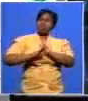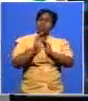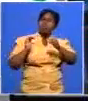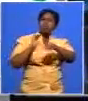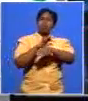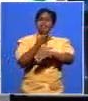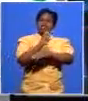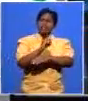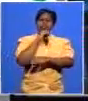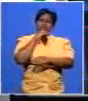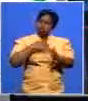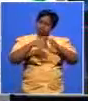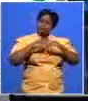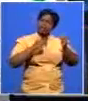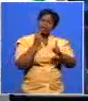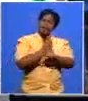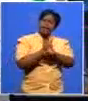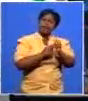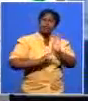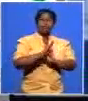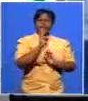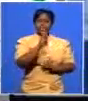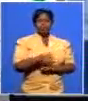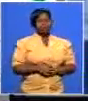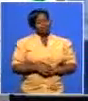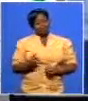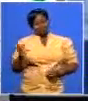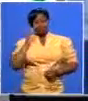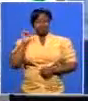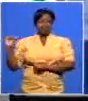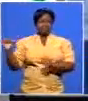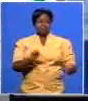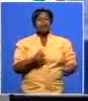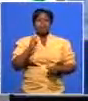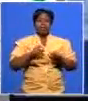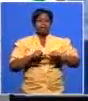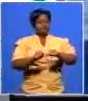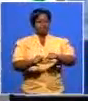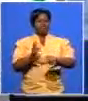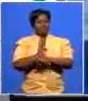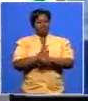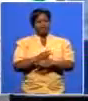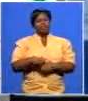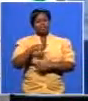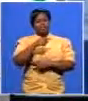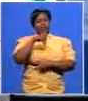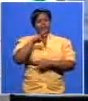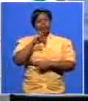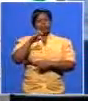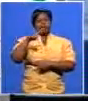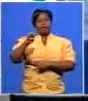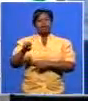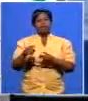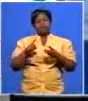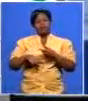mandela but when we return we will continue this discussion with the secretary general of the ANC gredi mantashe and the